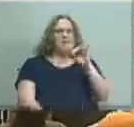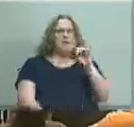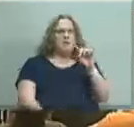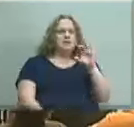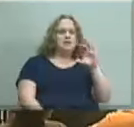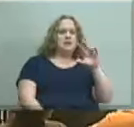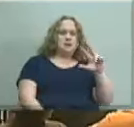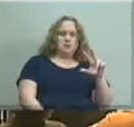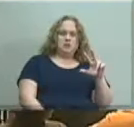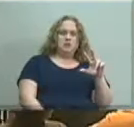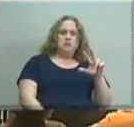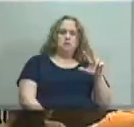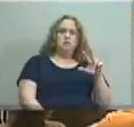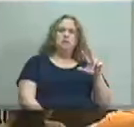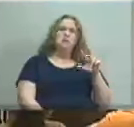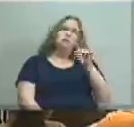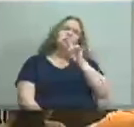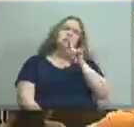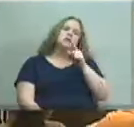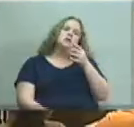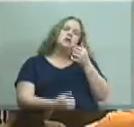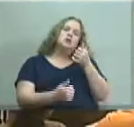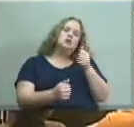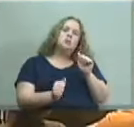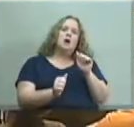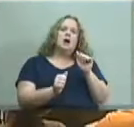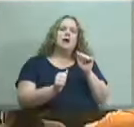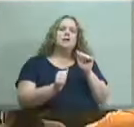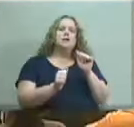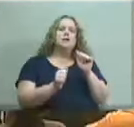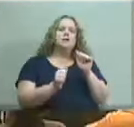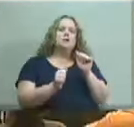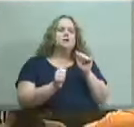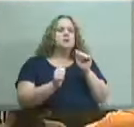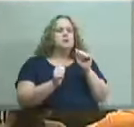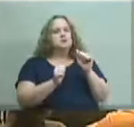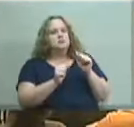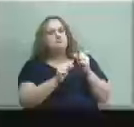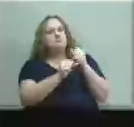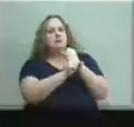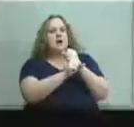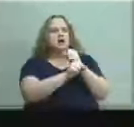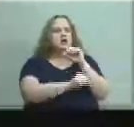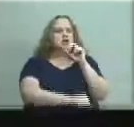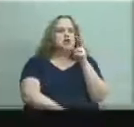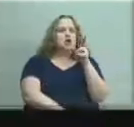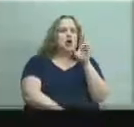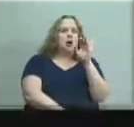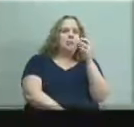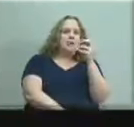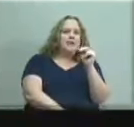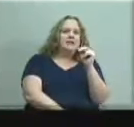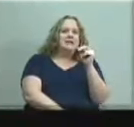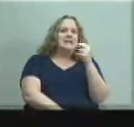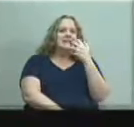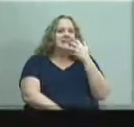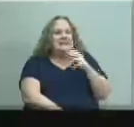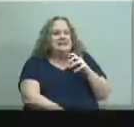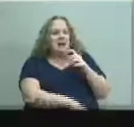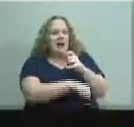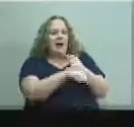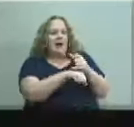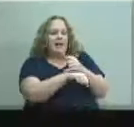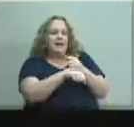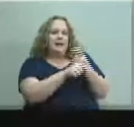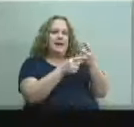is uh really trying to fight the urban heat island in that is uh occurring within jefferson county and